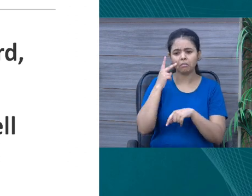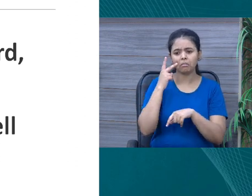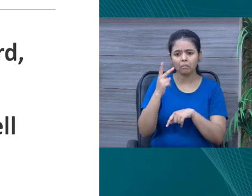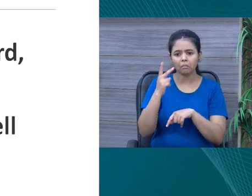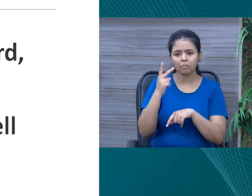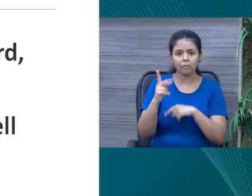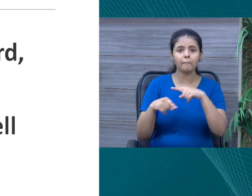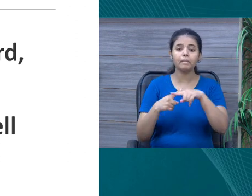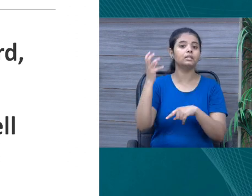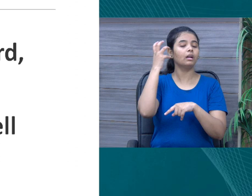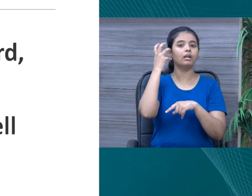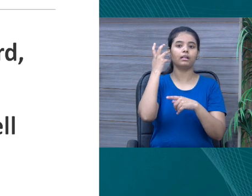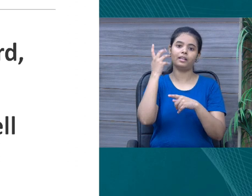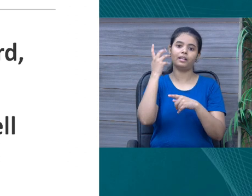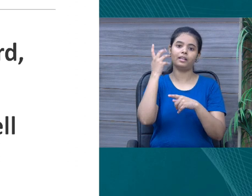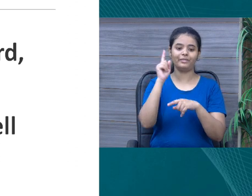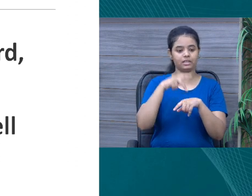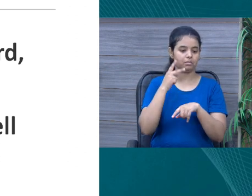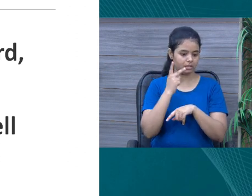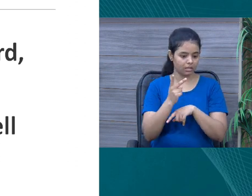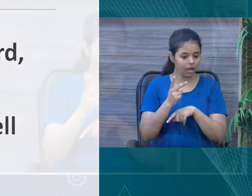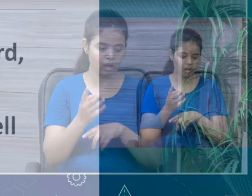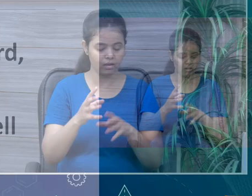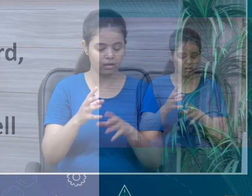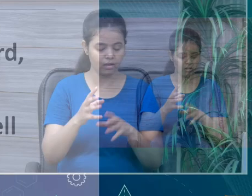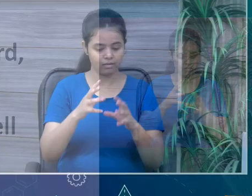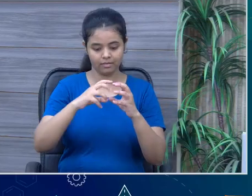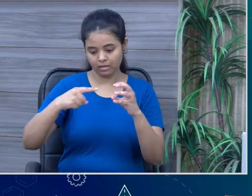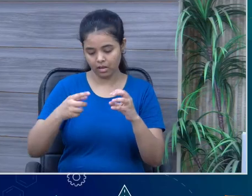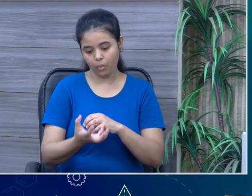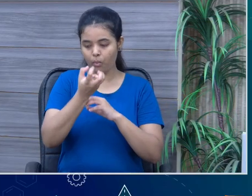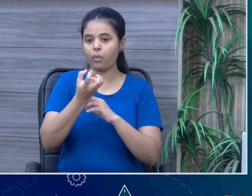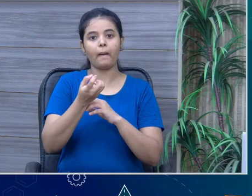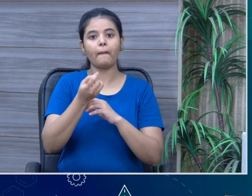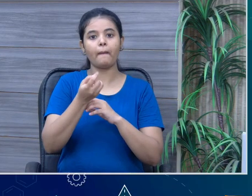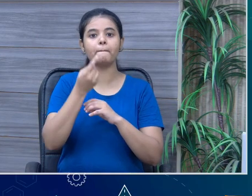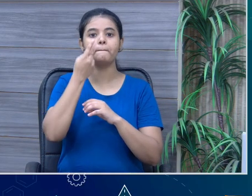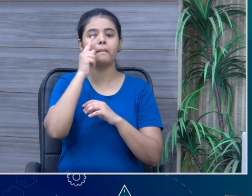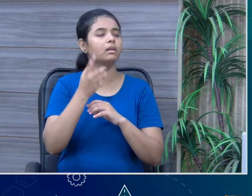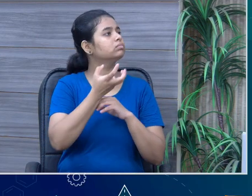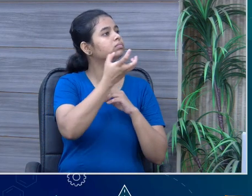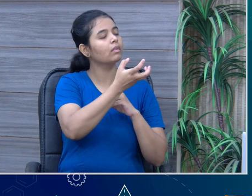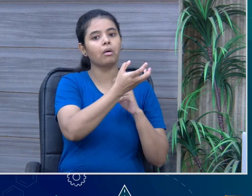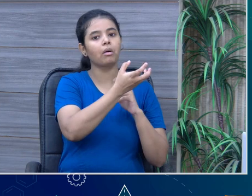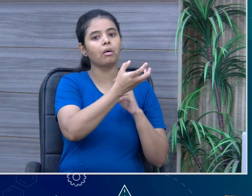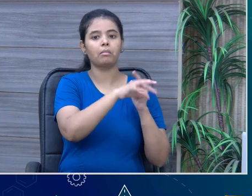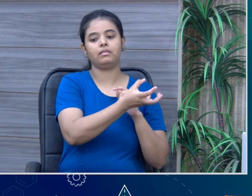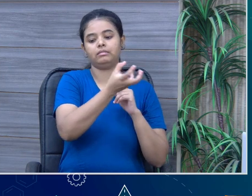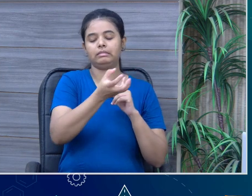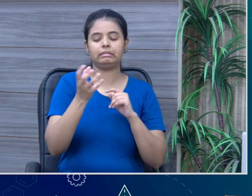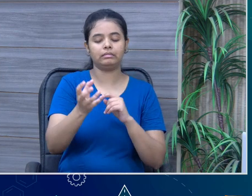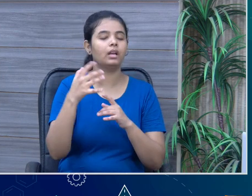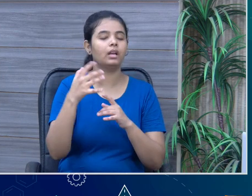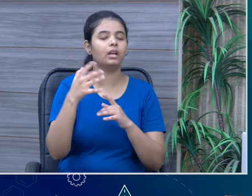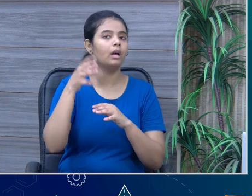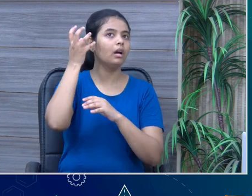she seen thing. She has was the first thing to it. She inquisitive. She has her And, mom has put it her hands. She